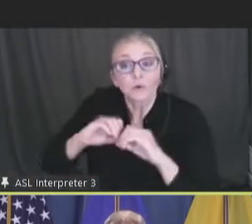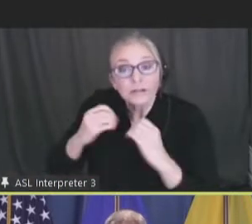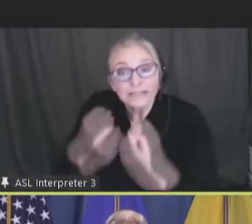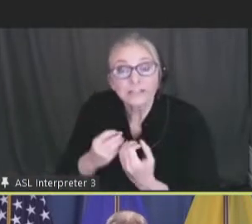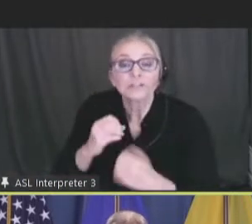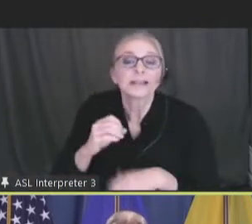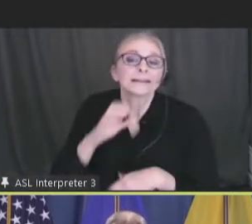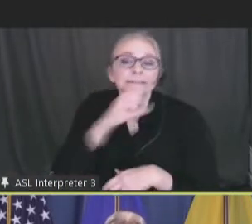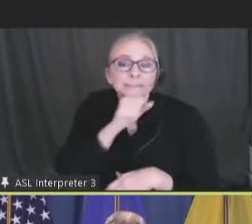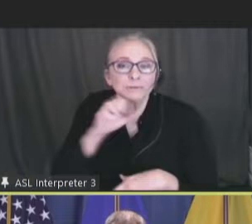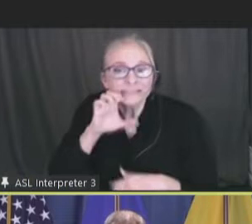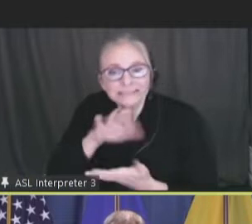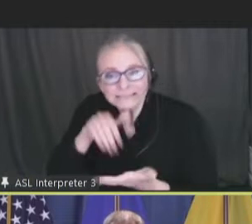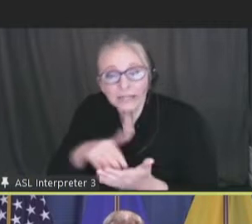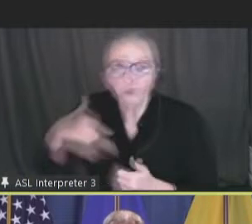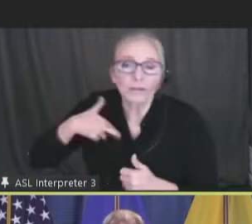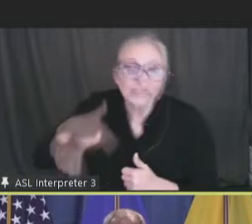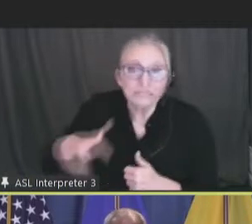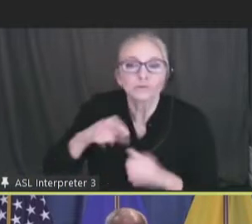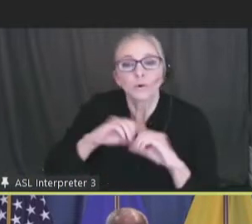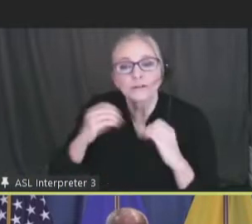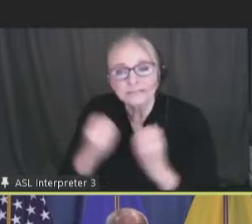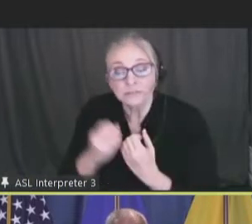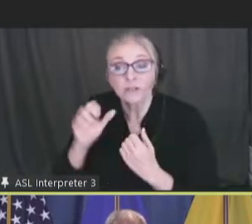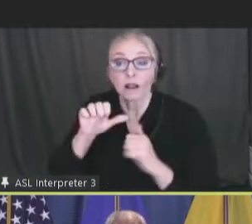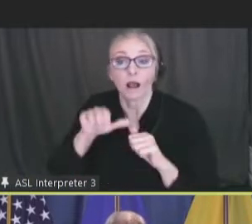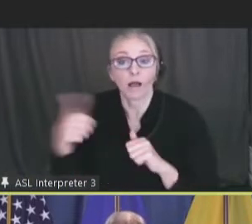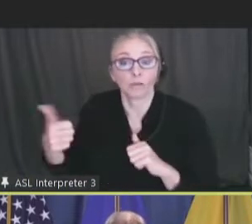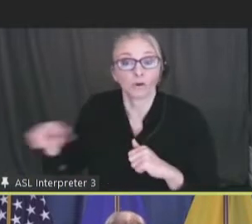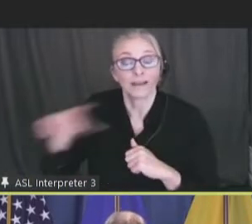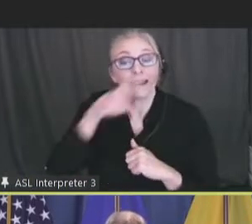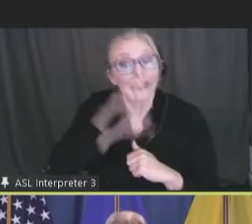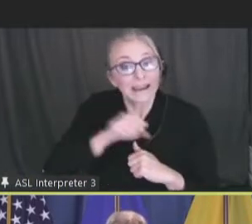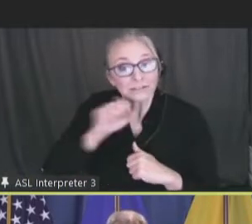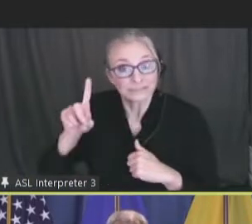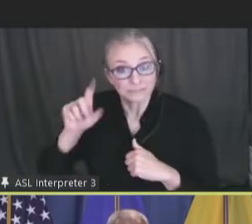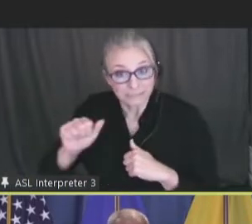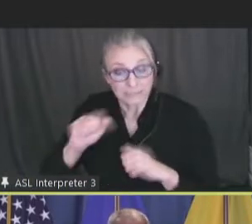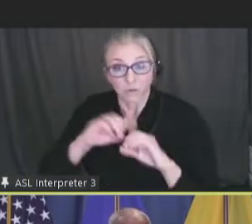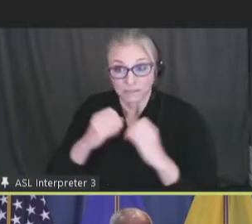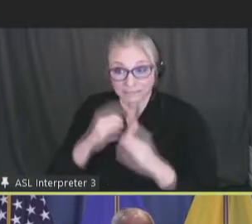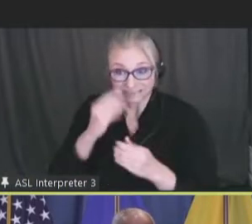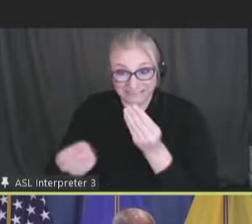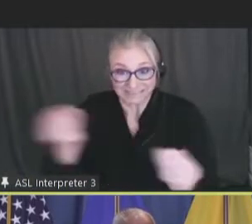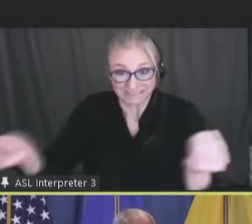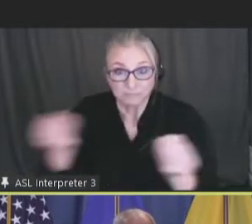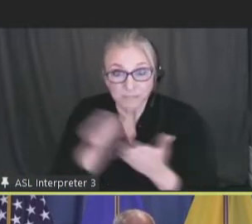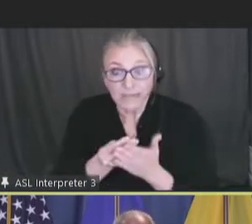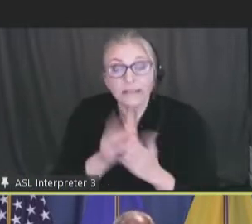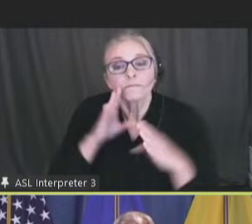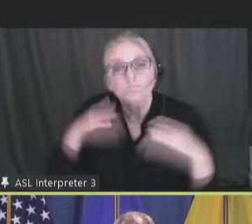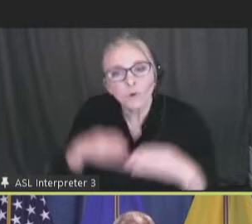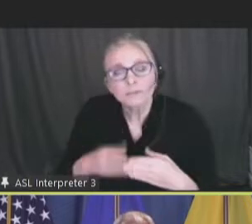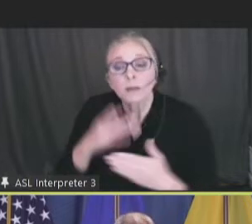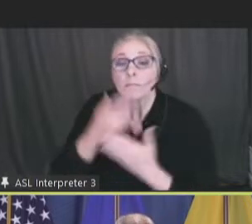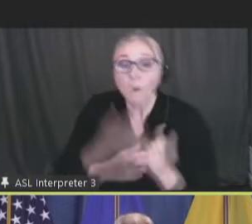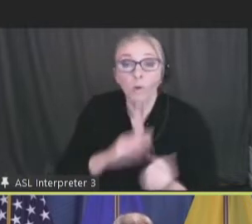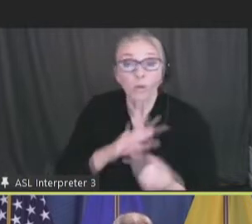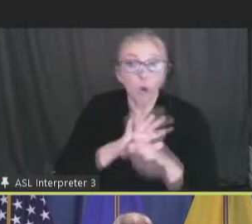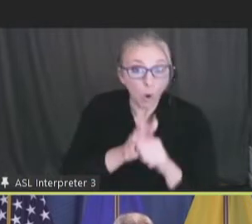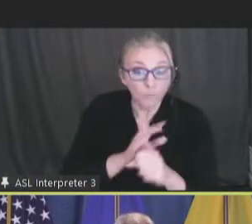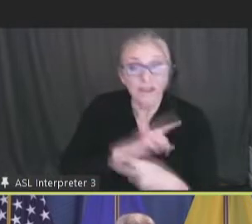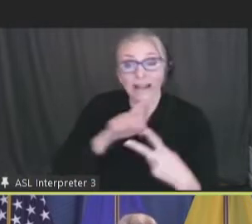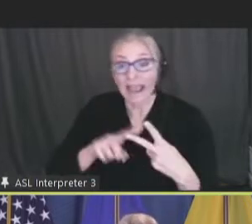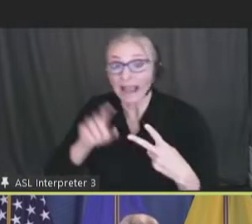centers, faith-based organizations, and other aging and disability organizations. It focused on both COVID and